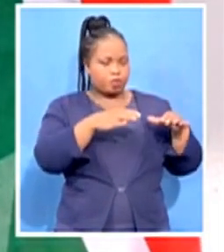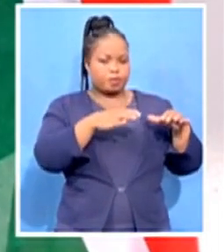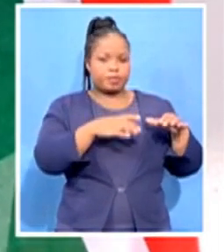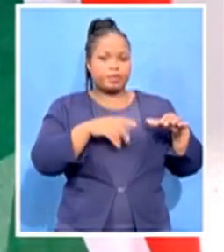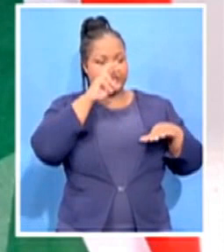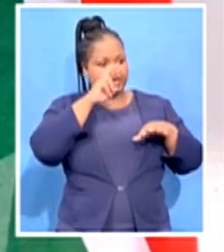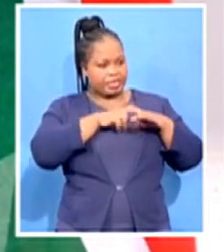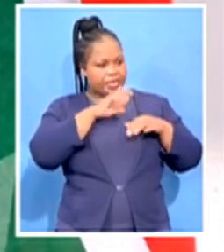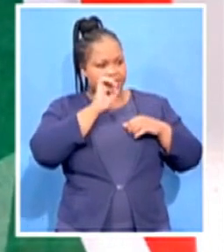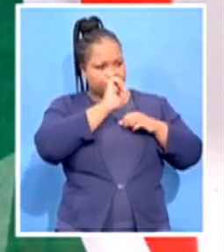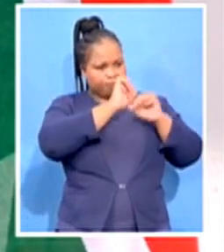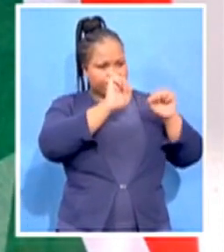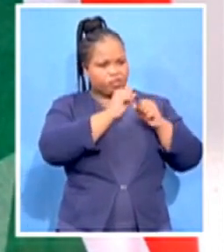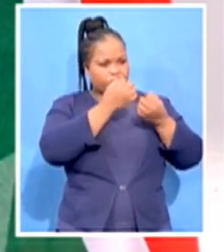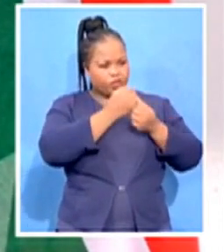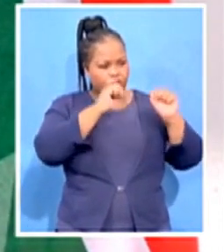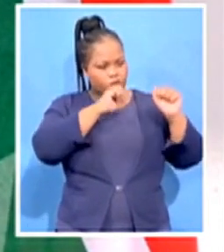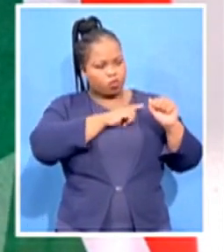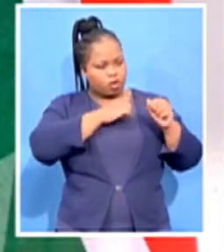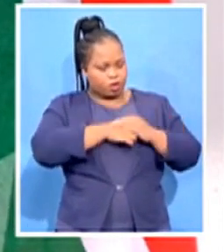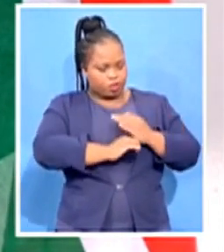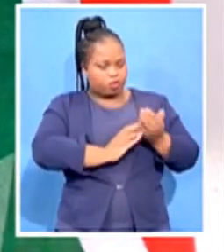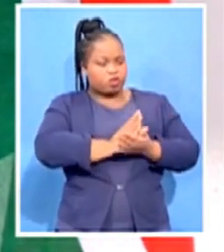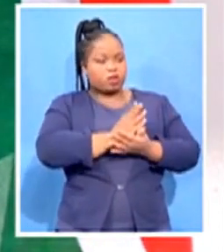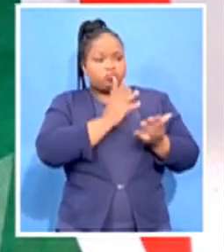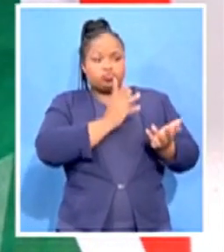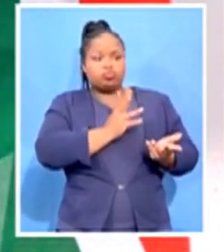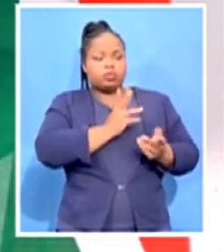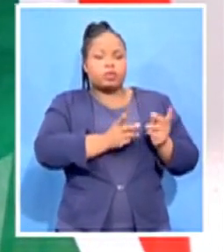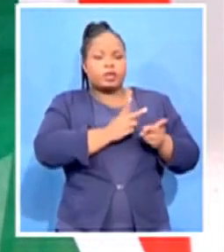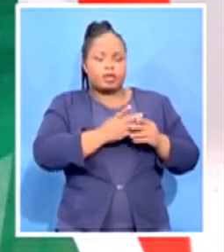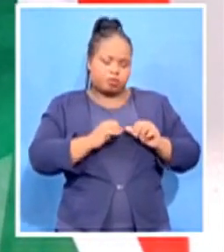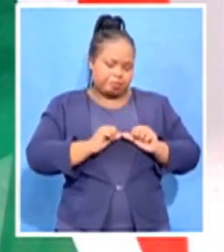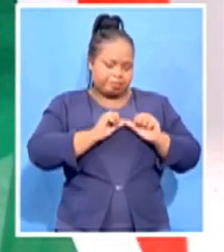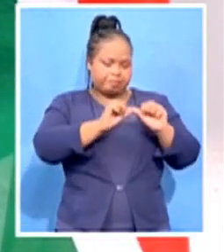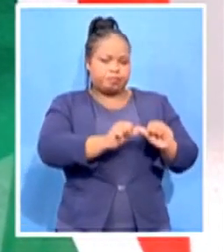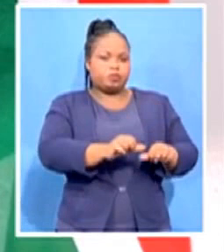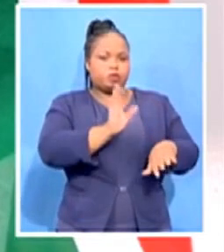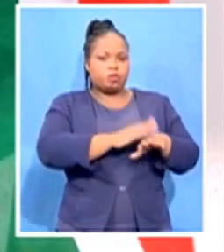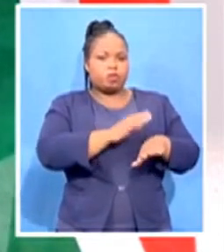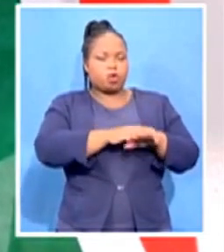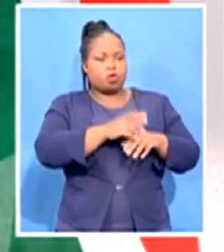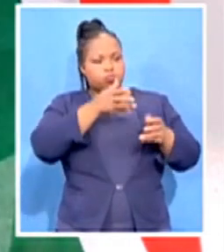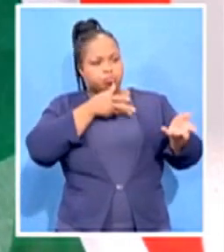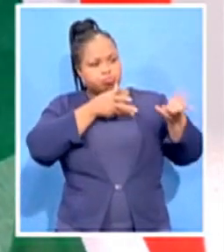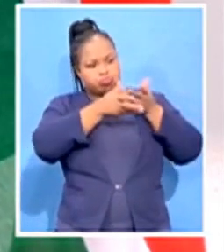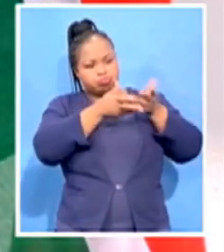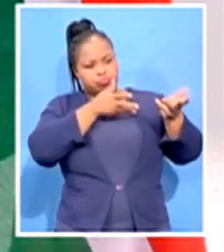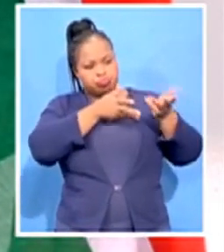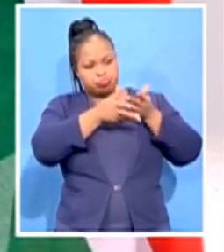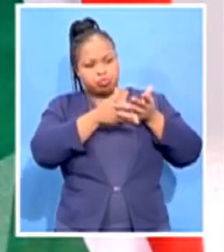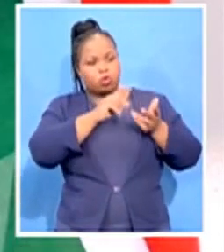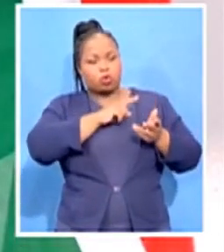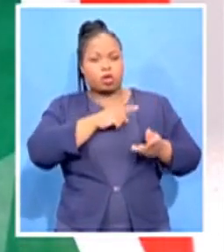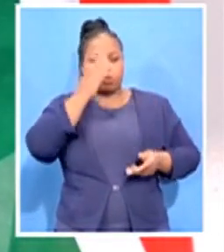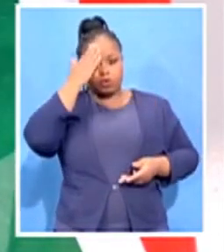And we will continue to speak with the assurance that as people, we can